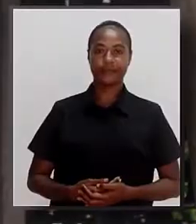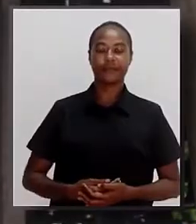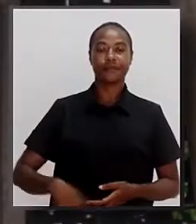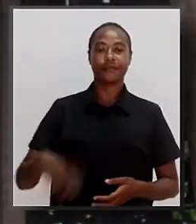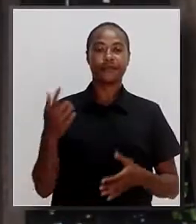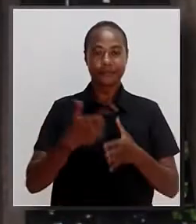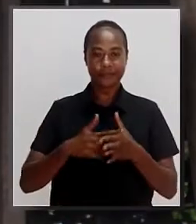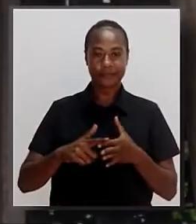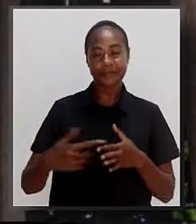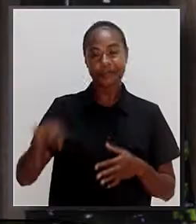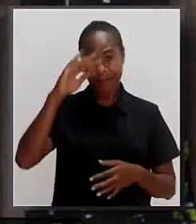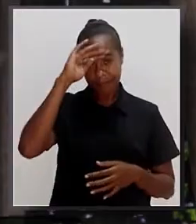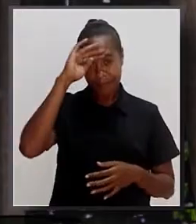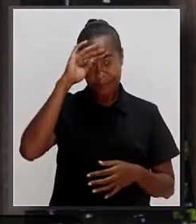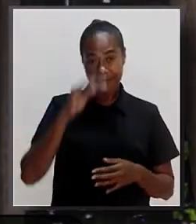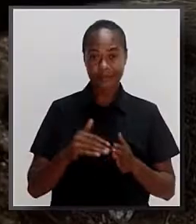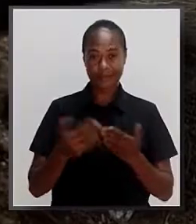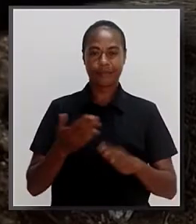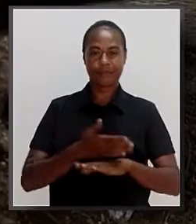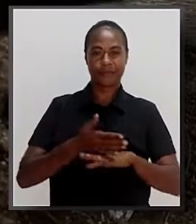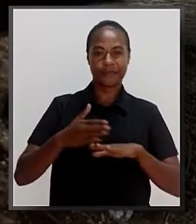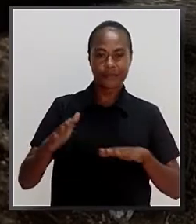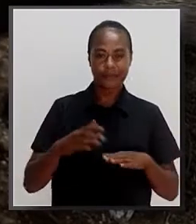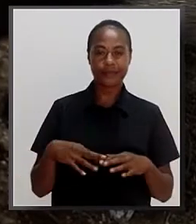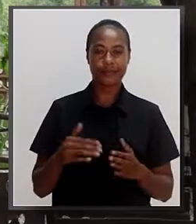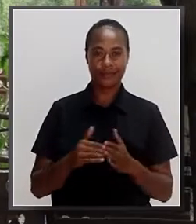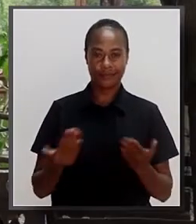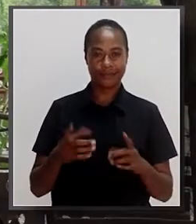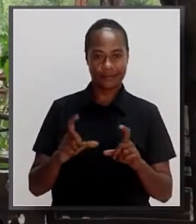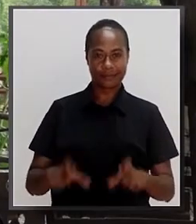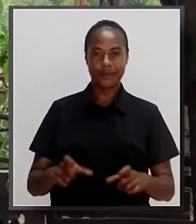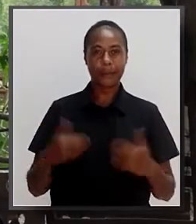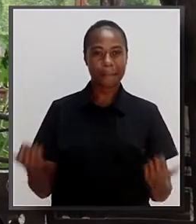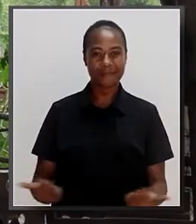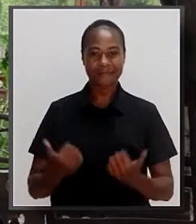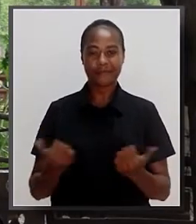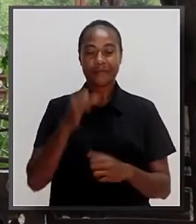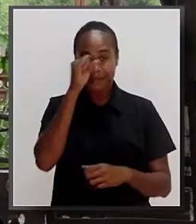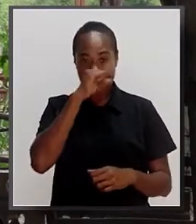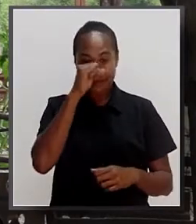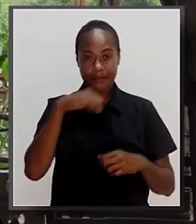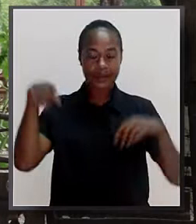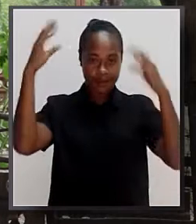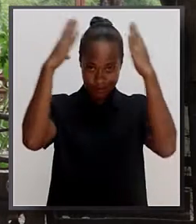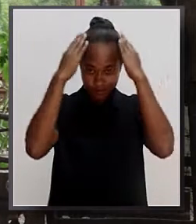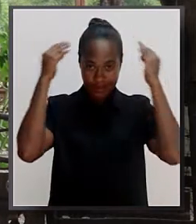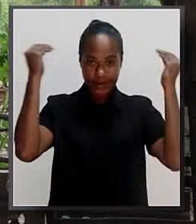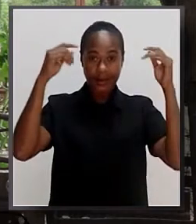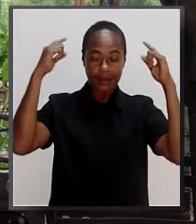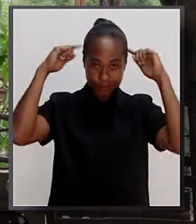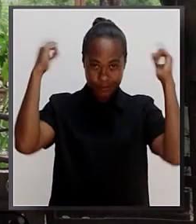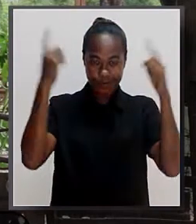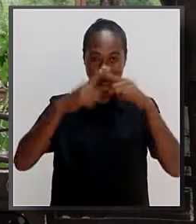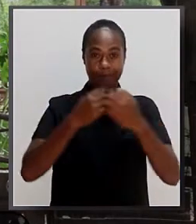African swine fever is a pig disease. African swine fever has already destroyed many pigs in Ela, Enga